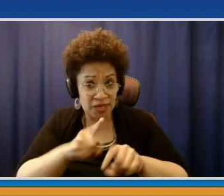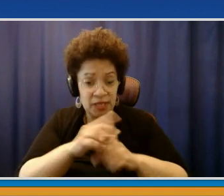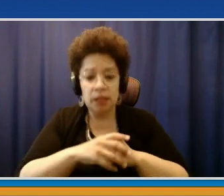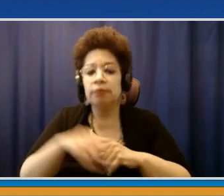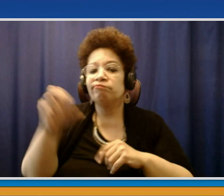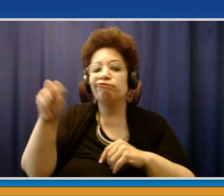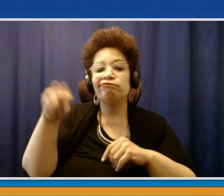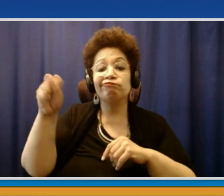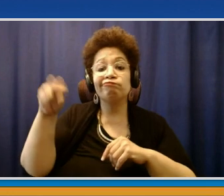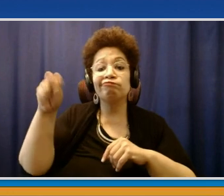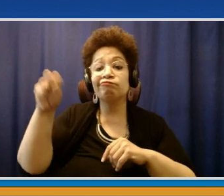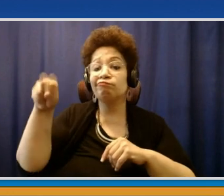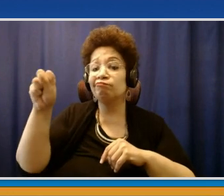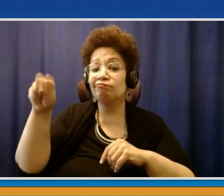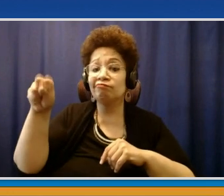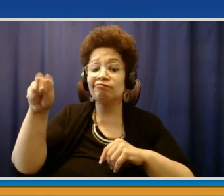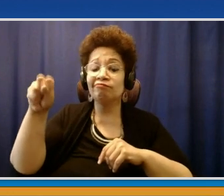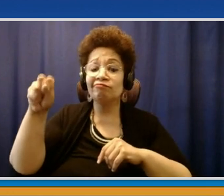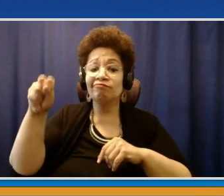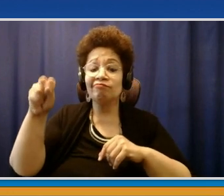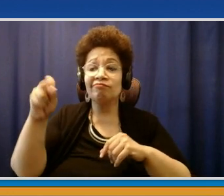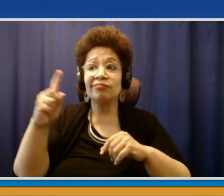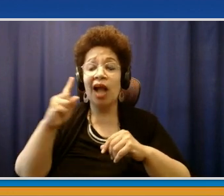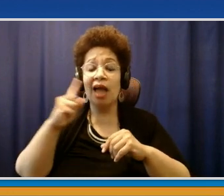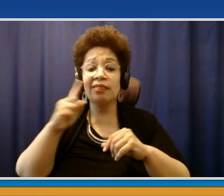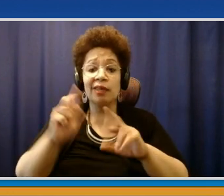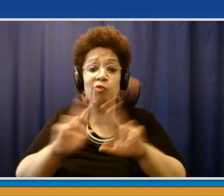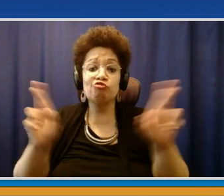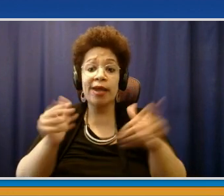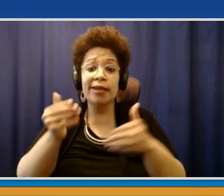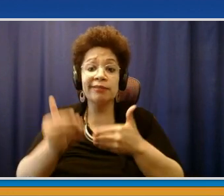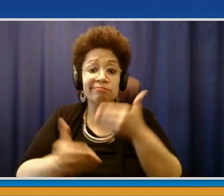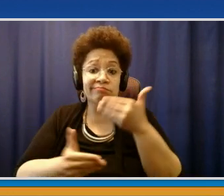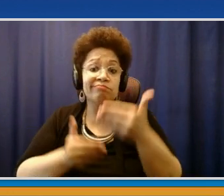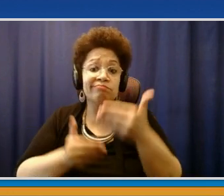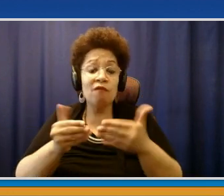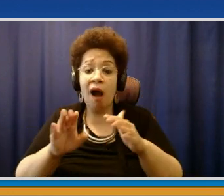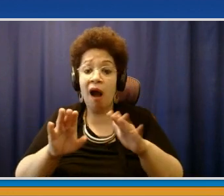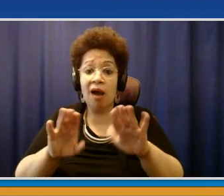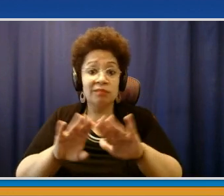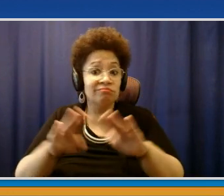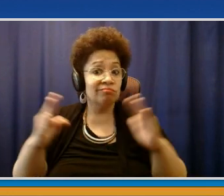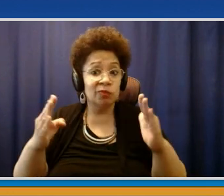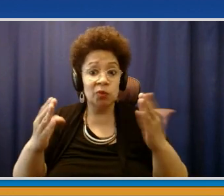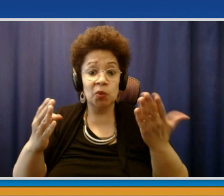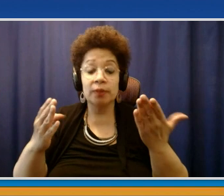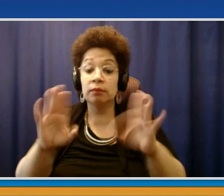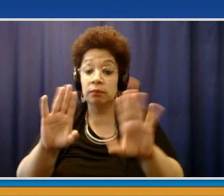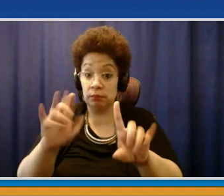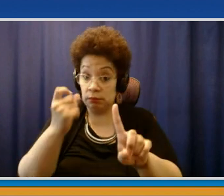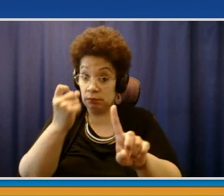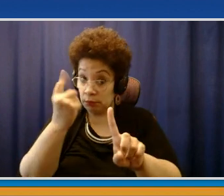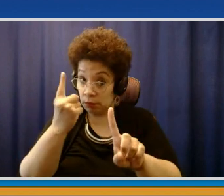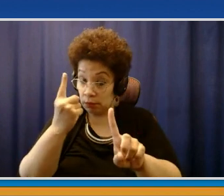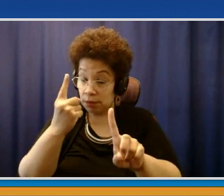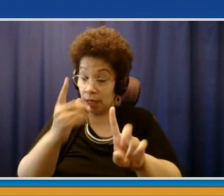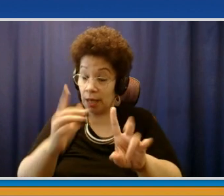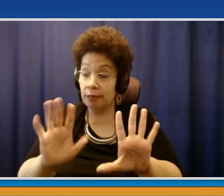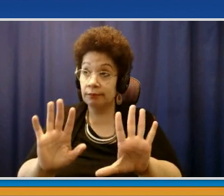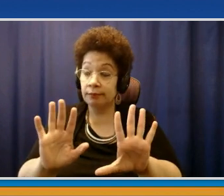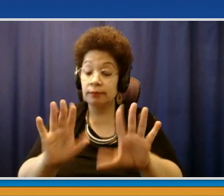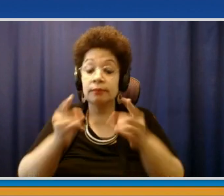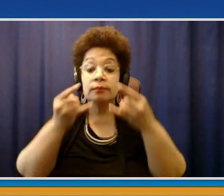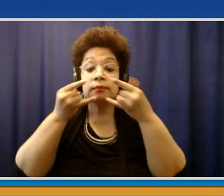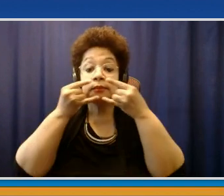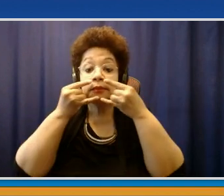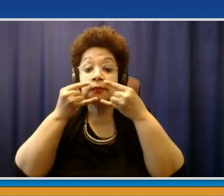of this over the weekend, the maskless reality is based on a couple of different important things. The first important thing is that